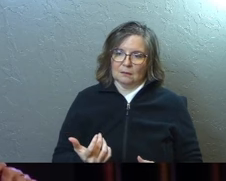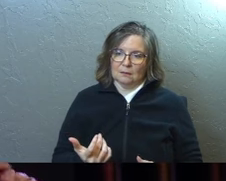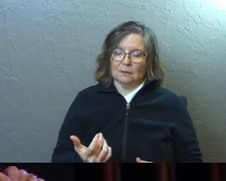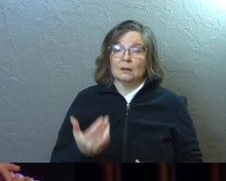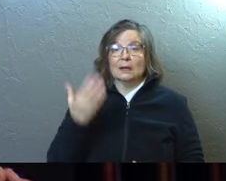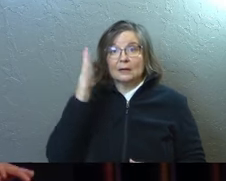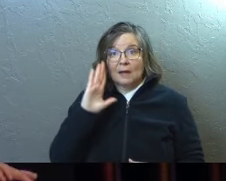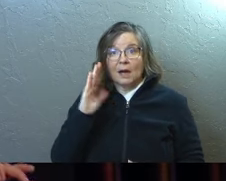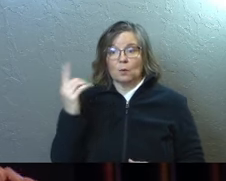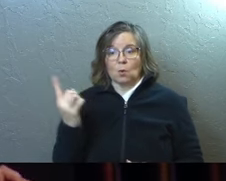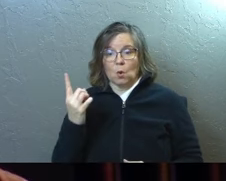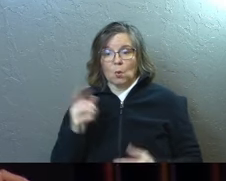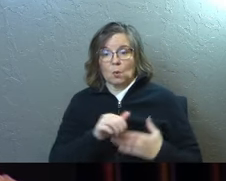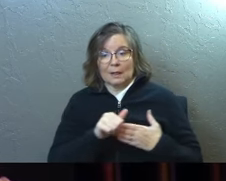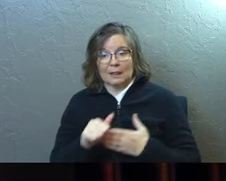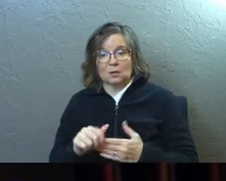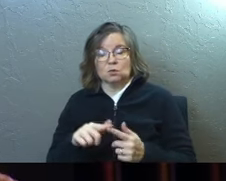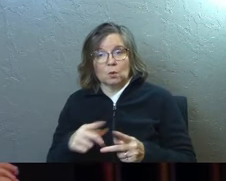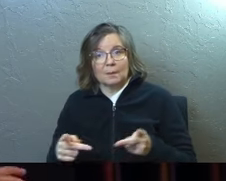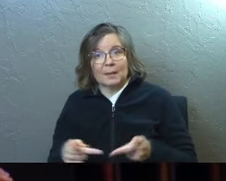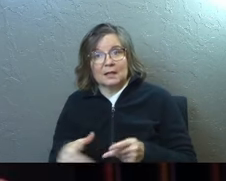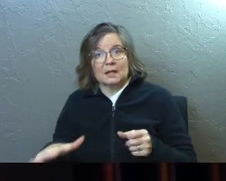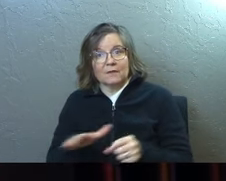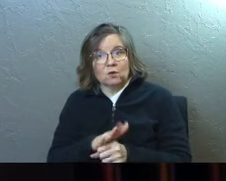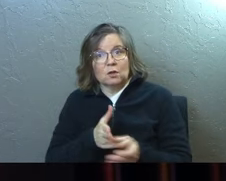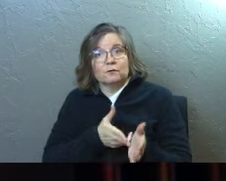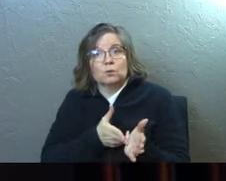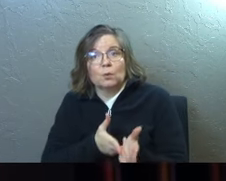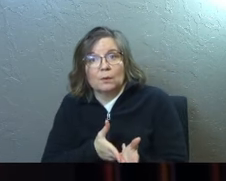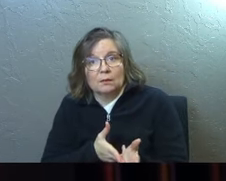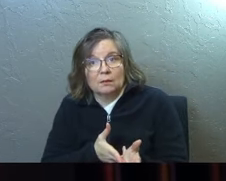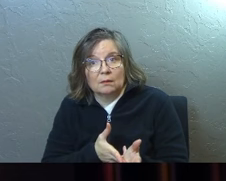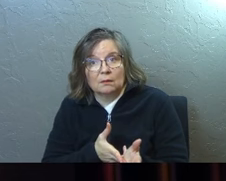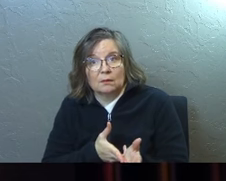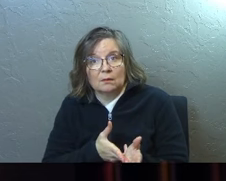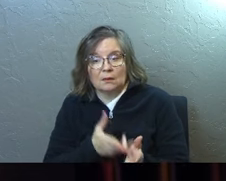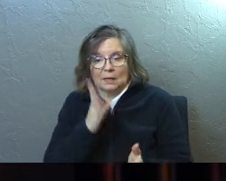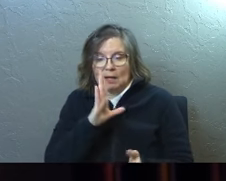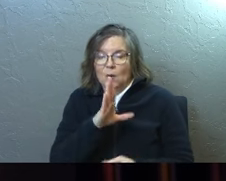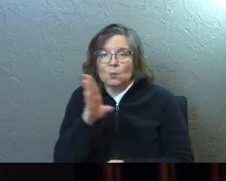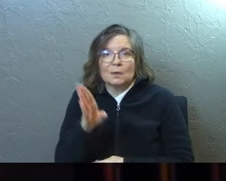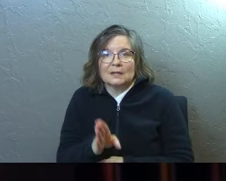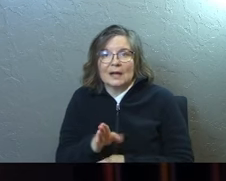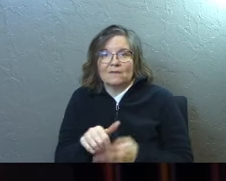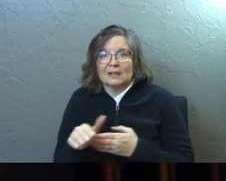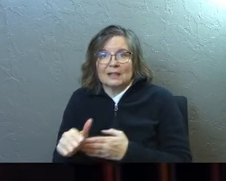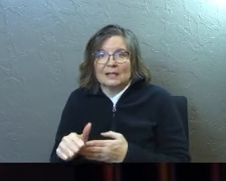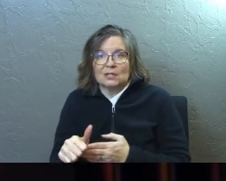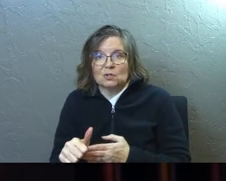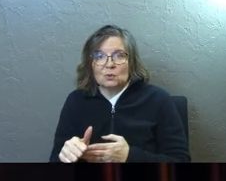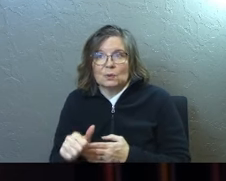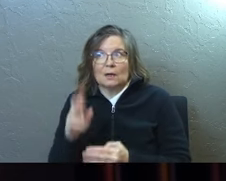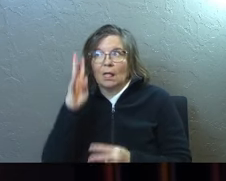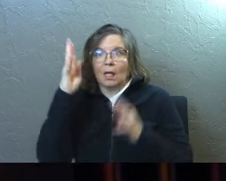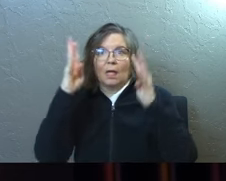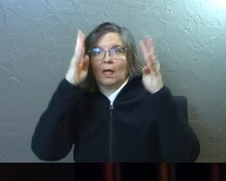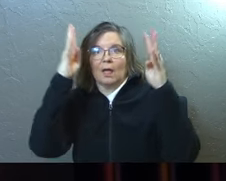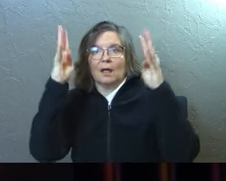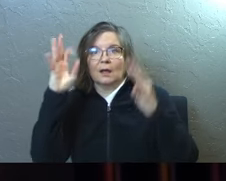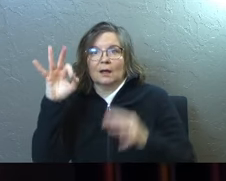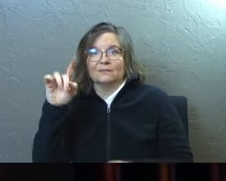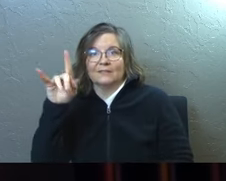Like God will always lead you to a place that's full of truth. God will never lead you into fantasy land.